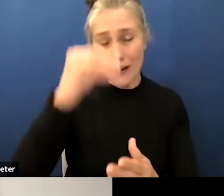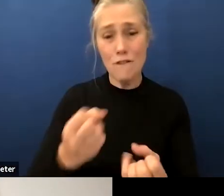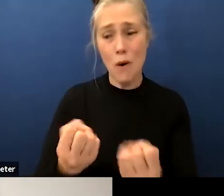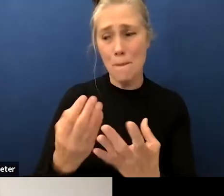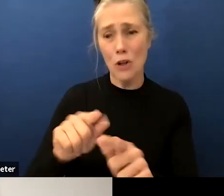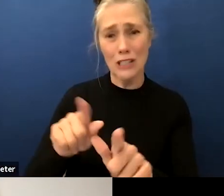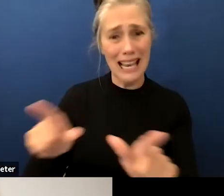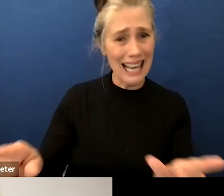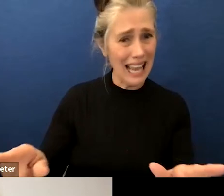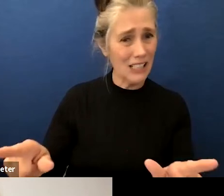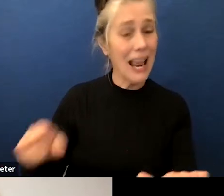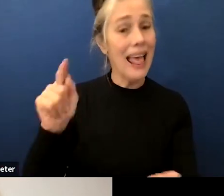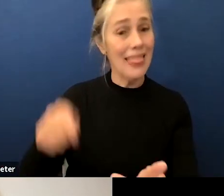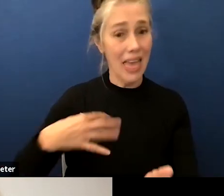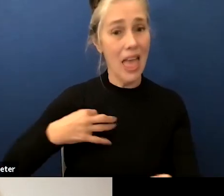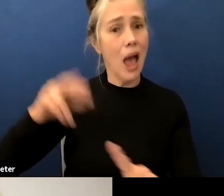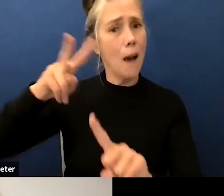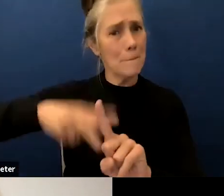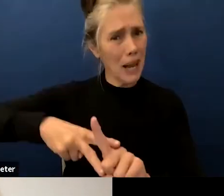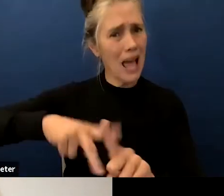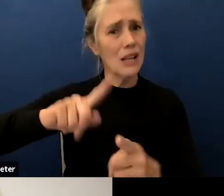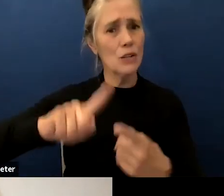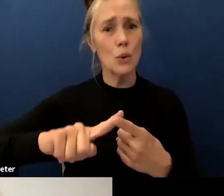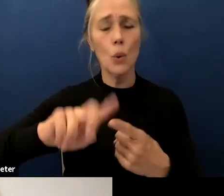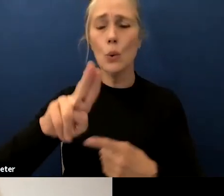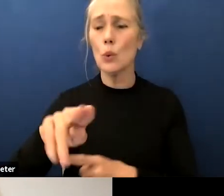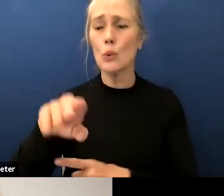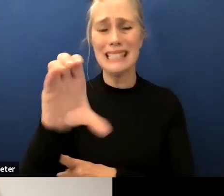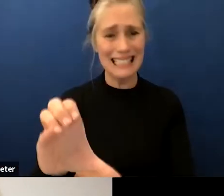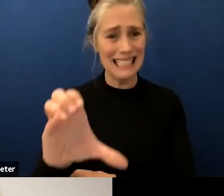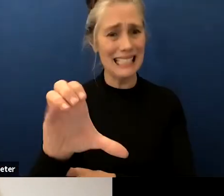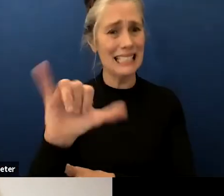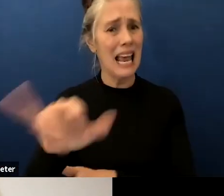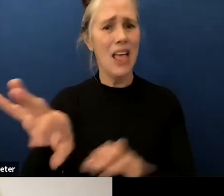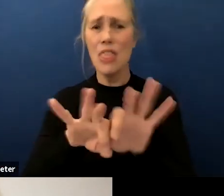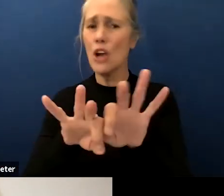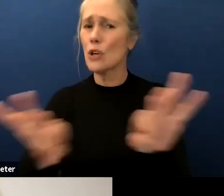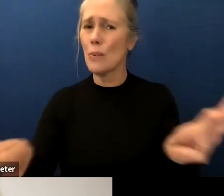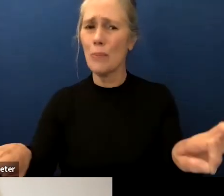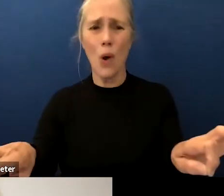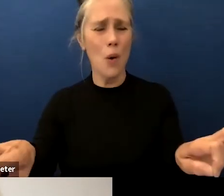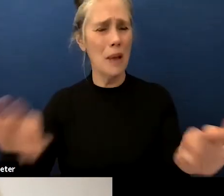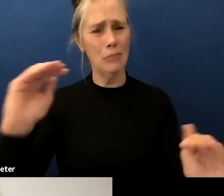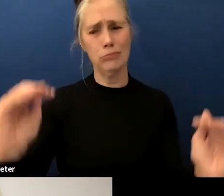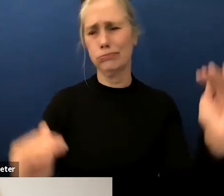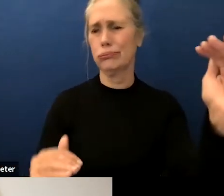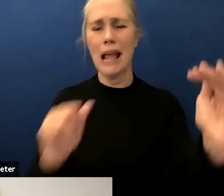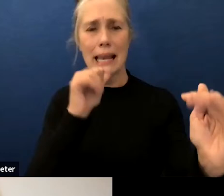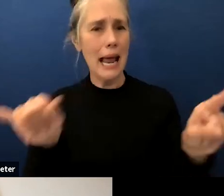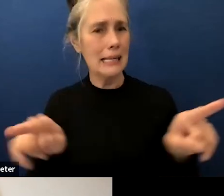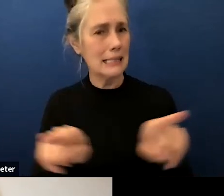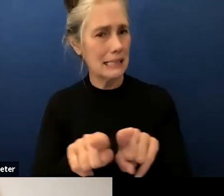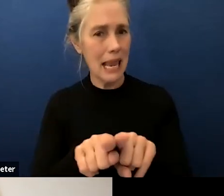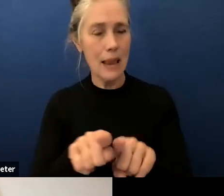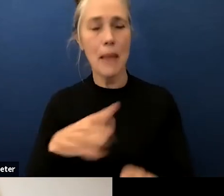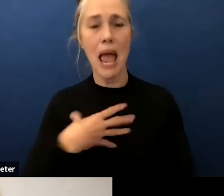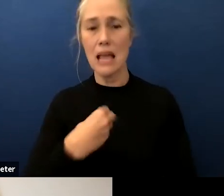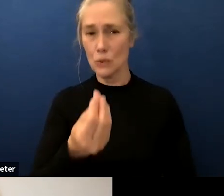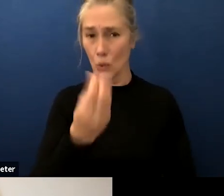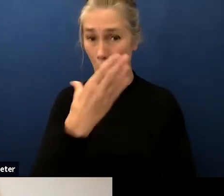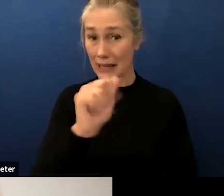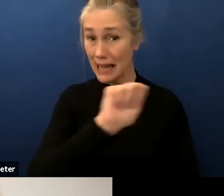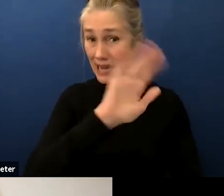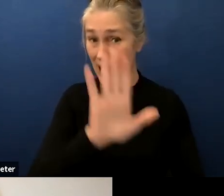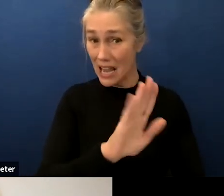to apply to ucs their their diploma is not the same as their white and asian peers and those